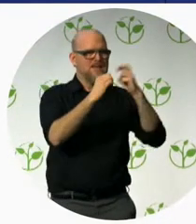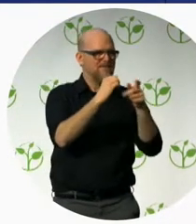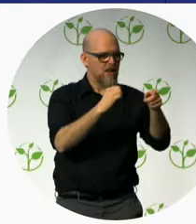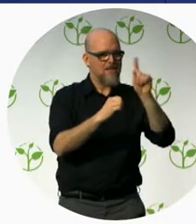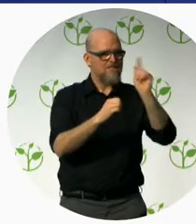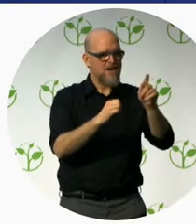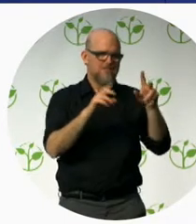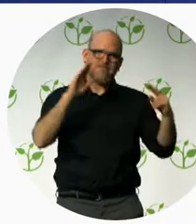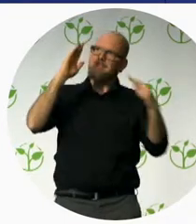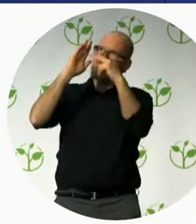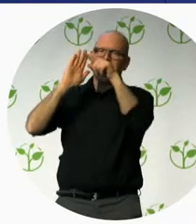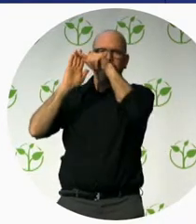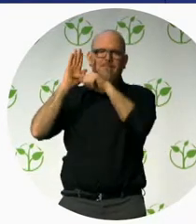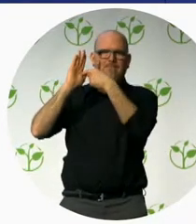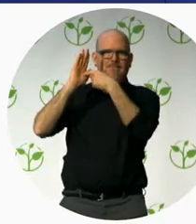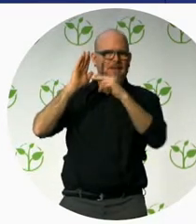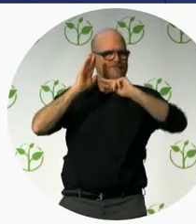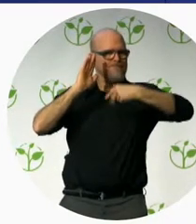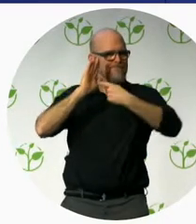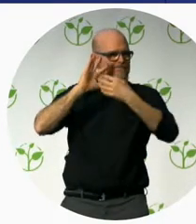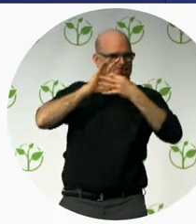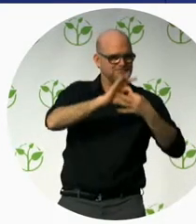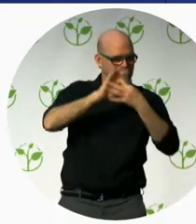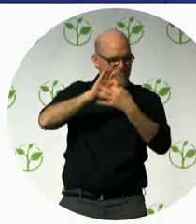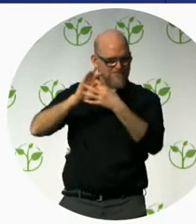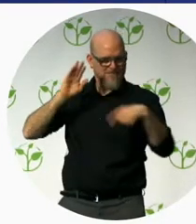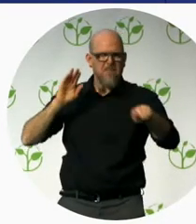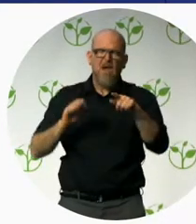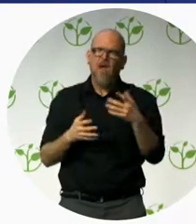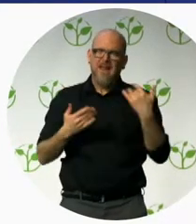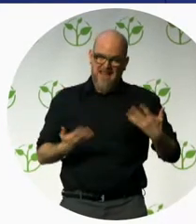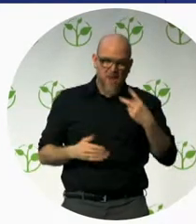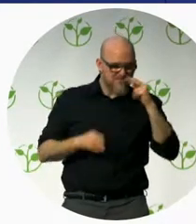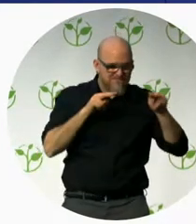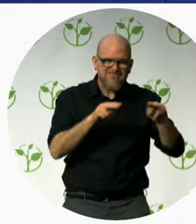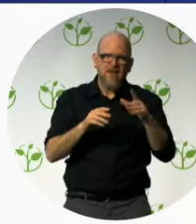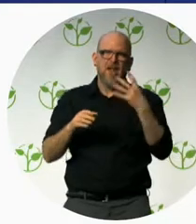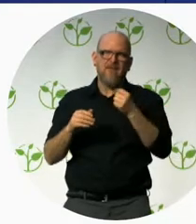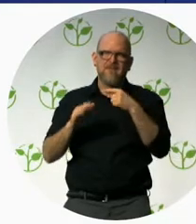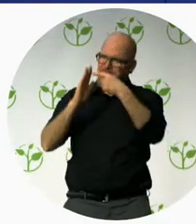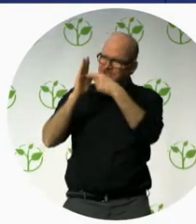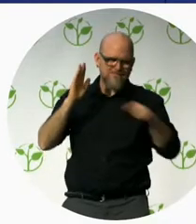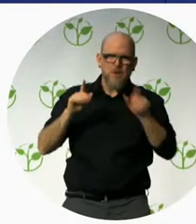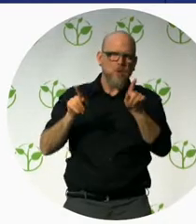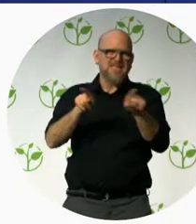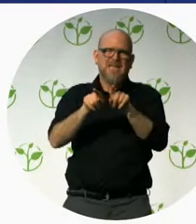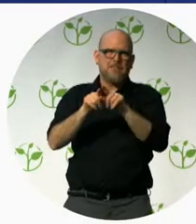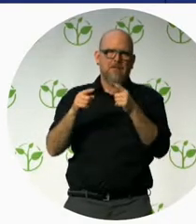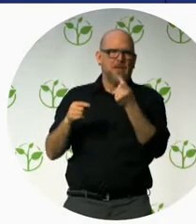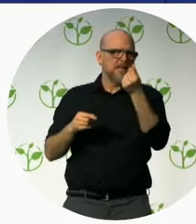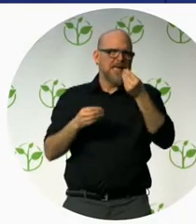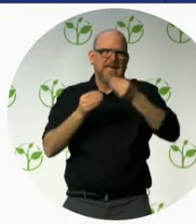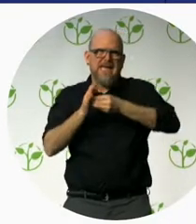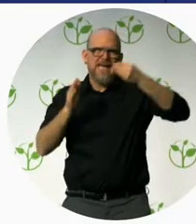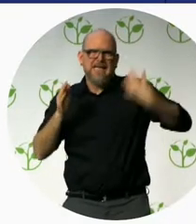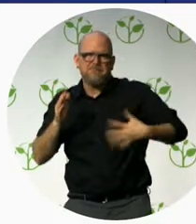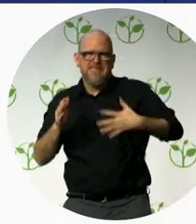controversy and the subject of its cost is often brought up. It's a shame that we so rarely talk